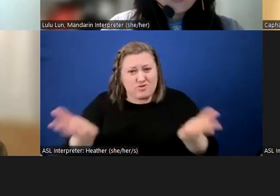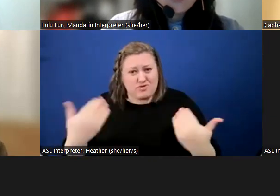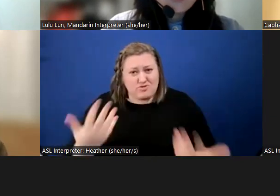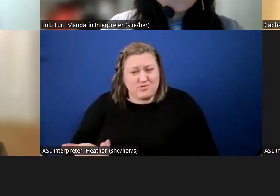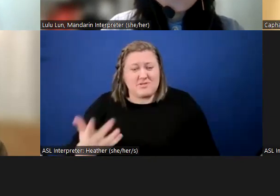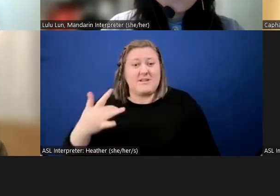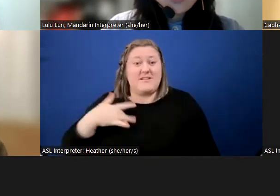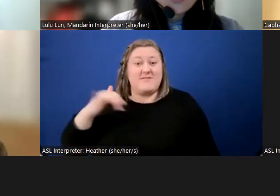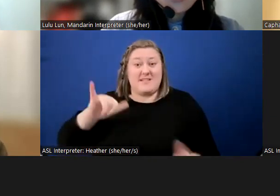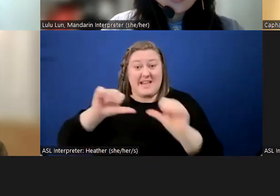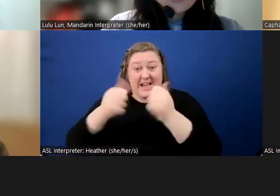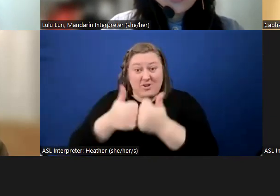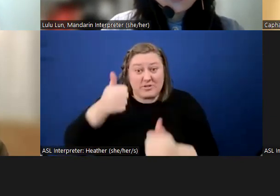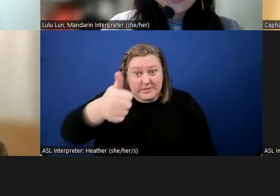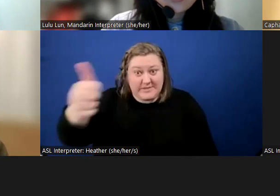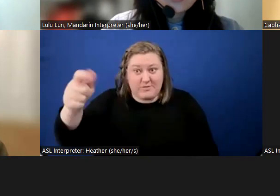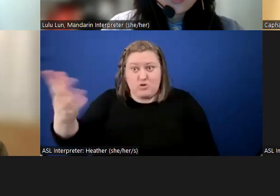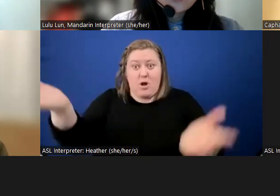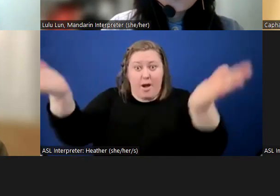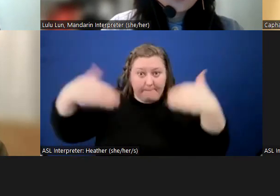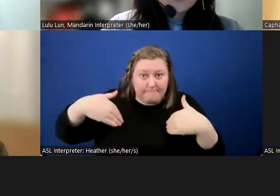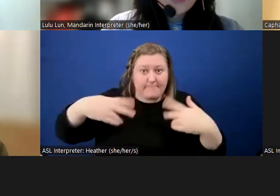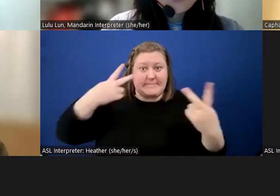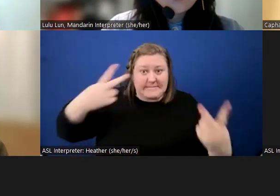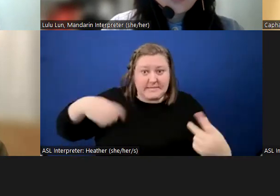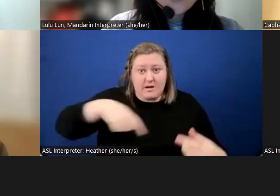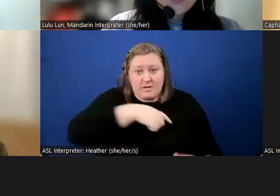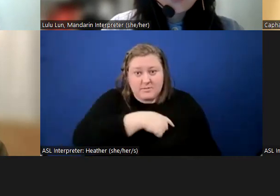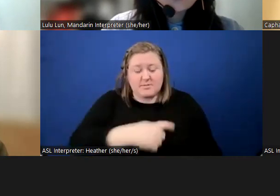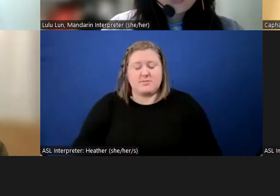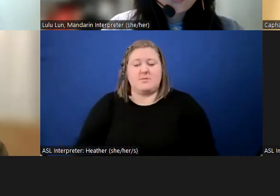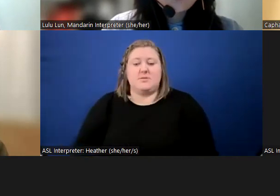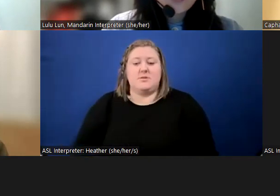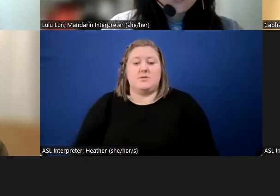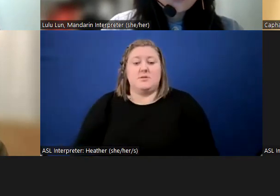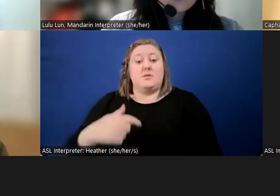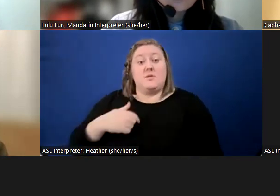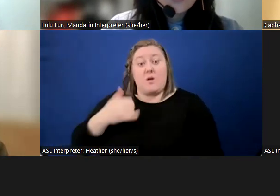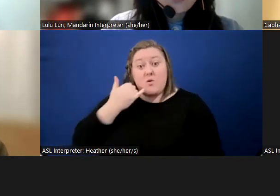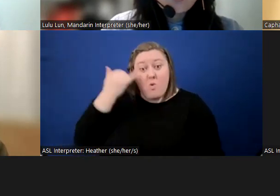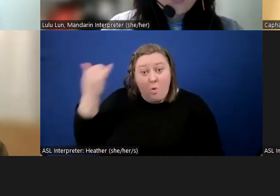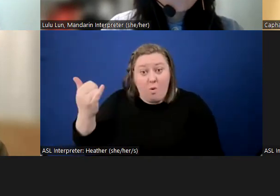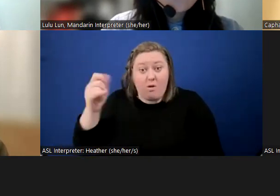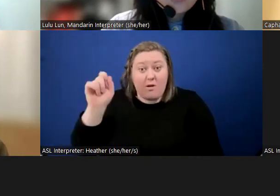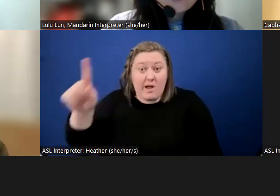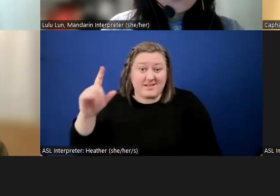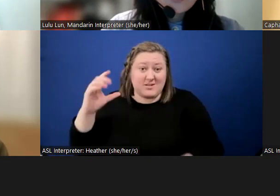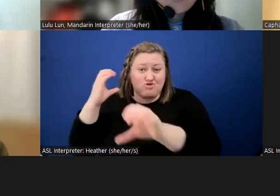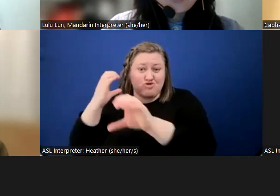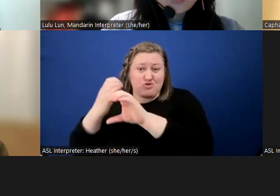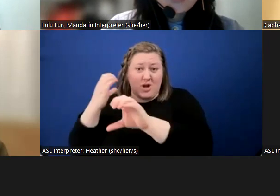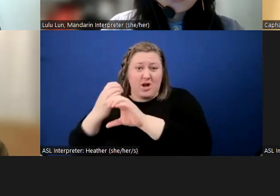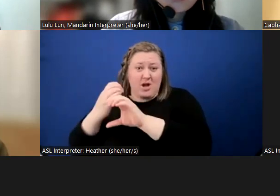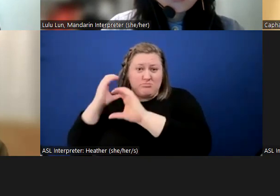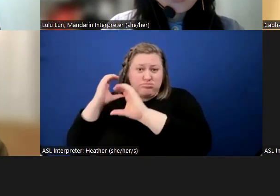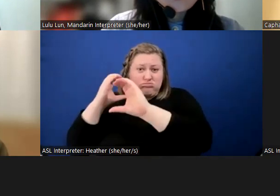government, the agencies should be out there. When I call and I ask for, you know, trucks are going by with uncovered